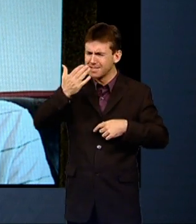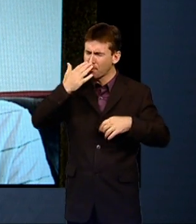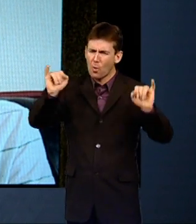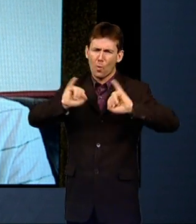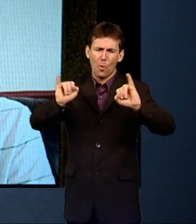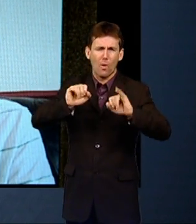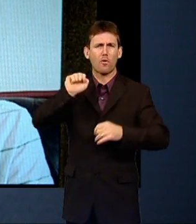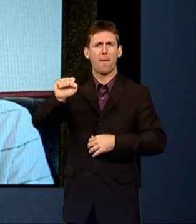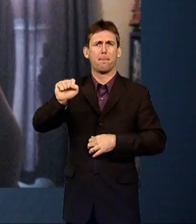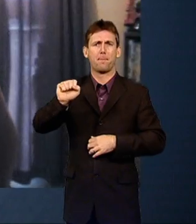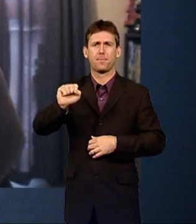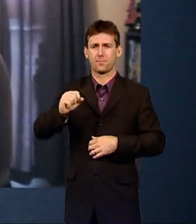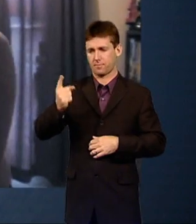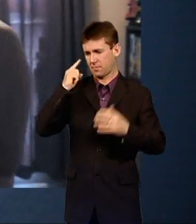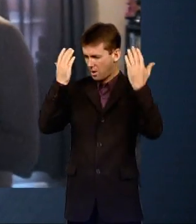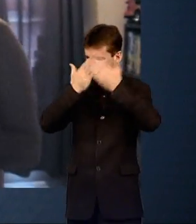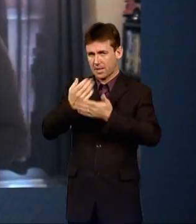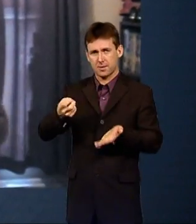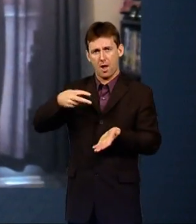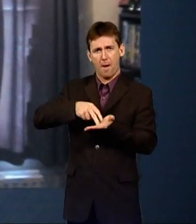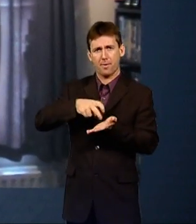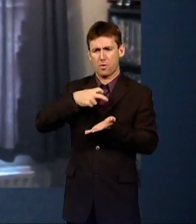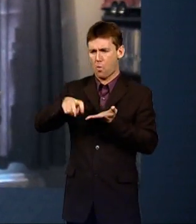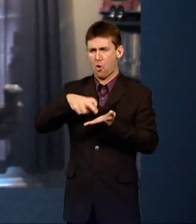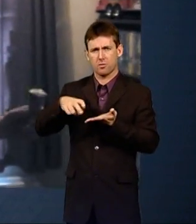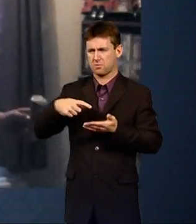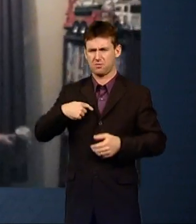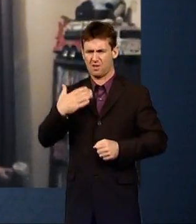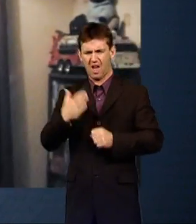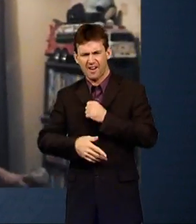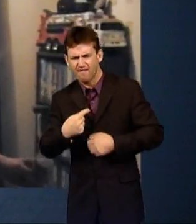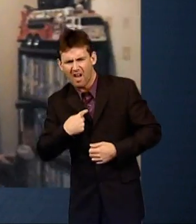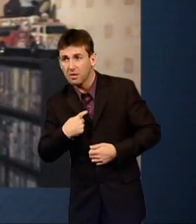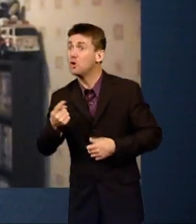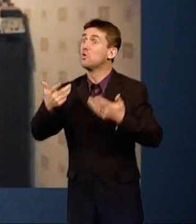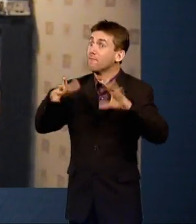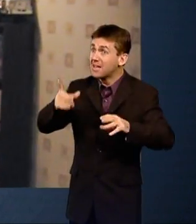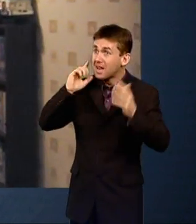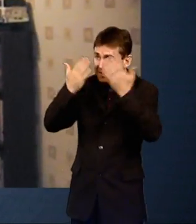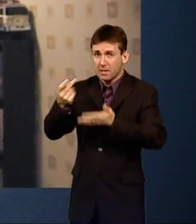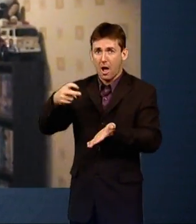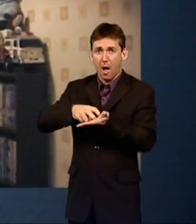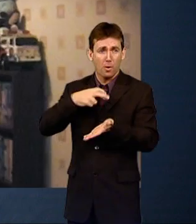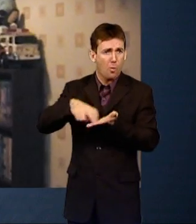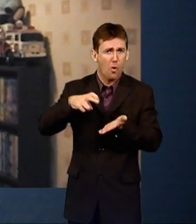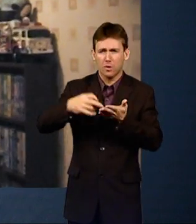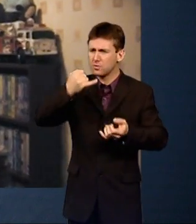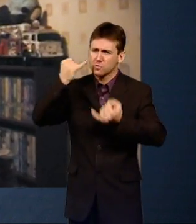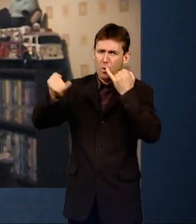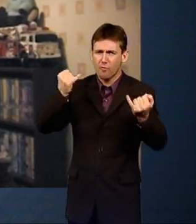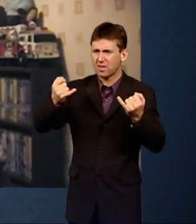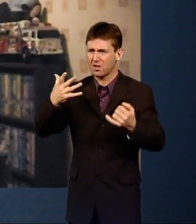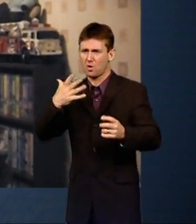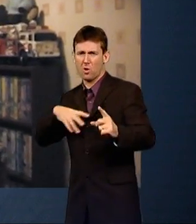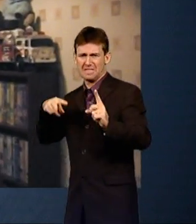You went walkabouts last night again. I didn't. Yes, you did. How did I? Because you were swearing and threatening to kill